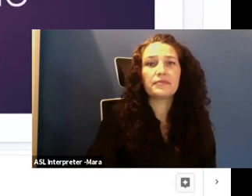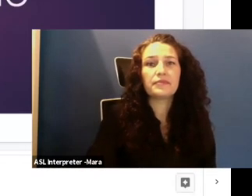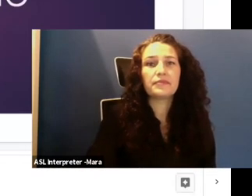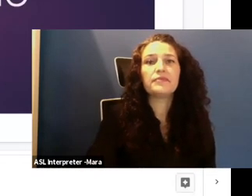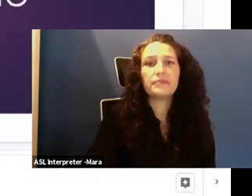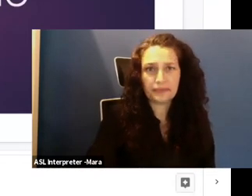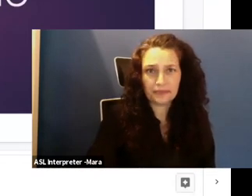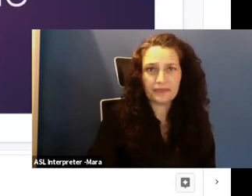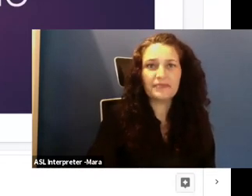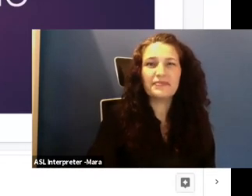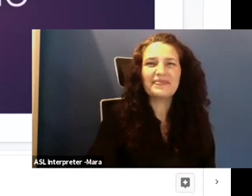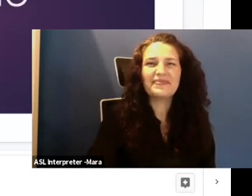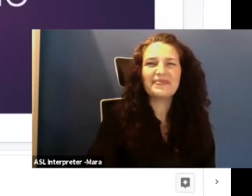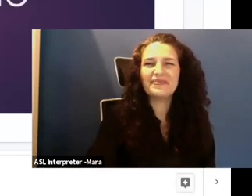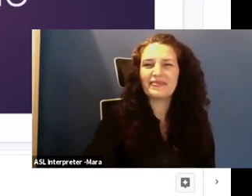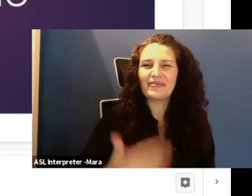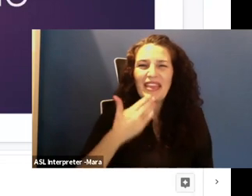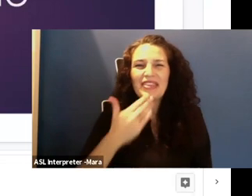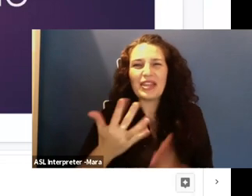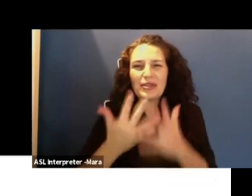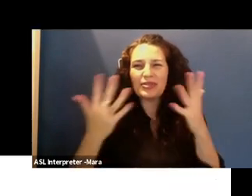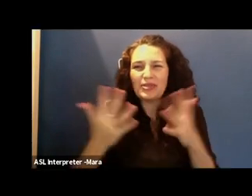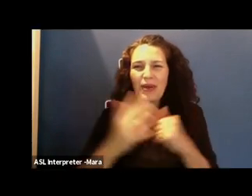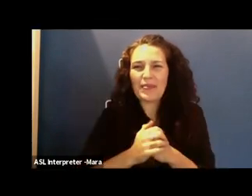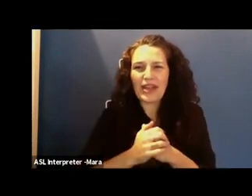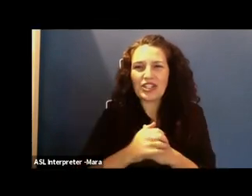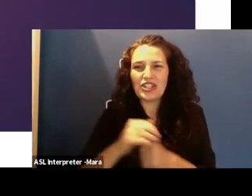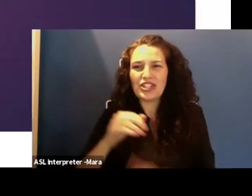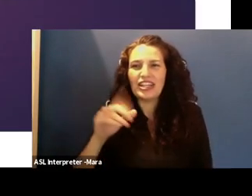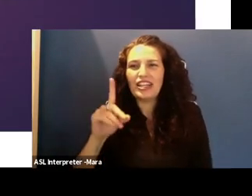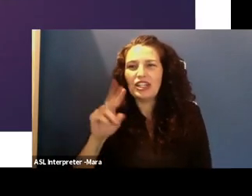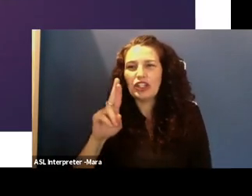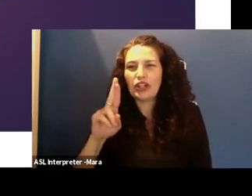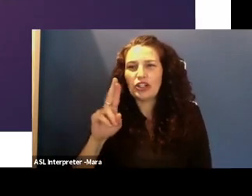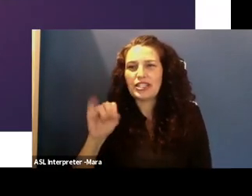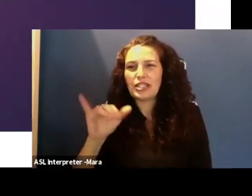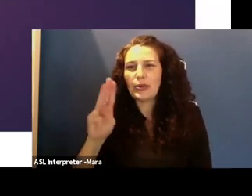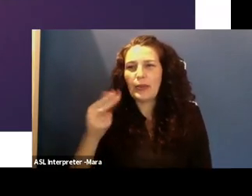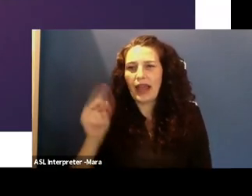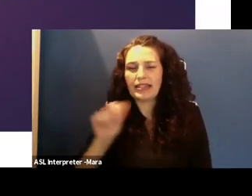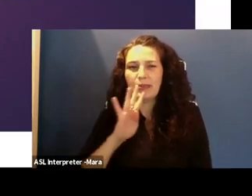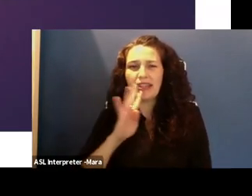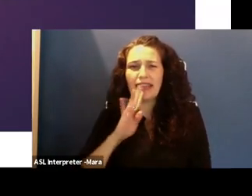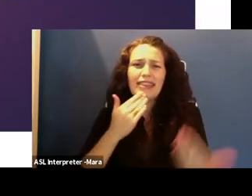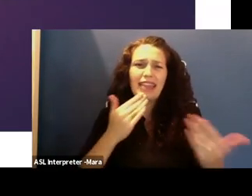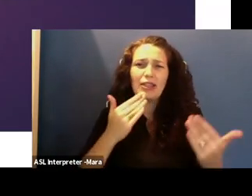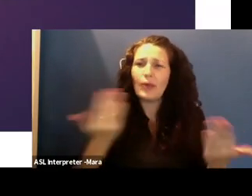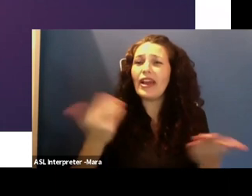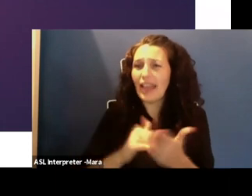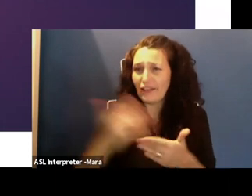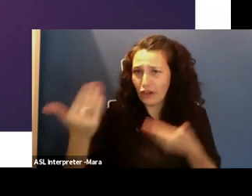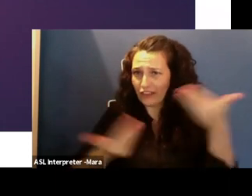Awesome. Thank you so much. I believe you all can see my screen and I'm happy to get started. I first want to say thank you so much for having me.